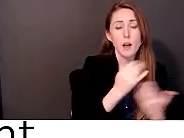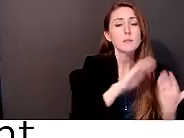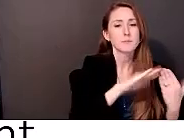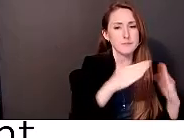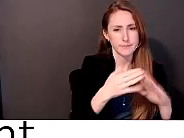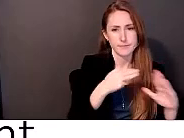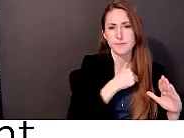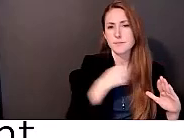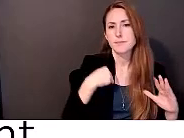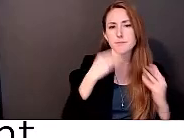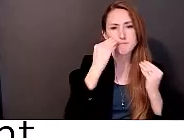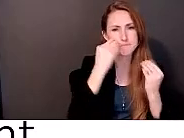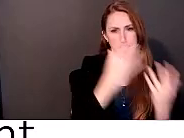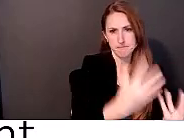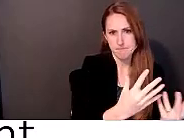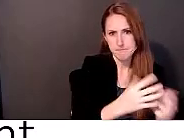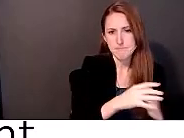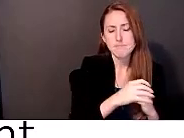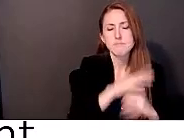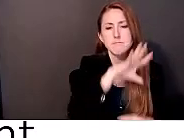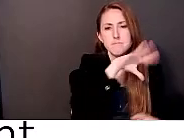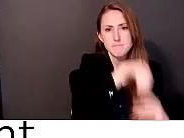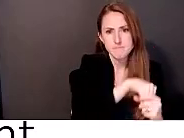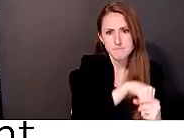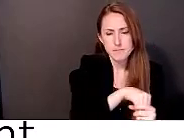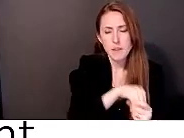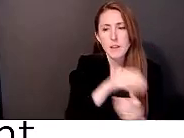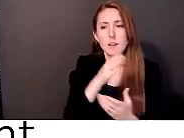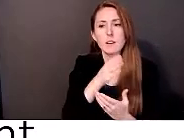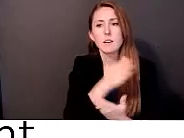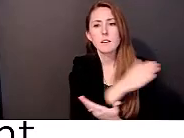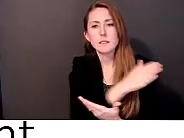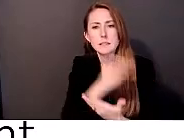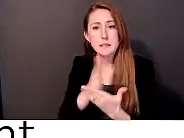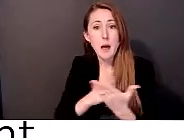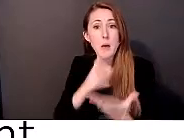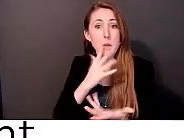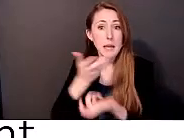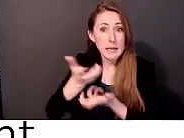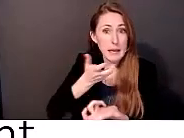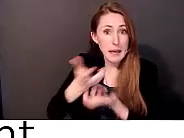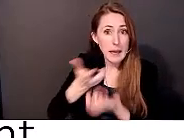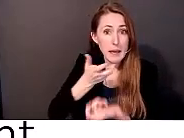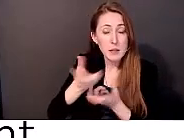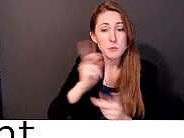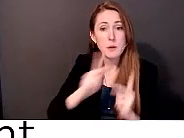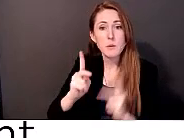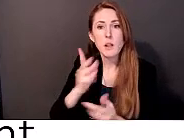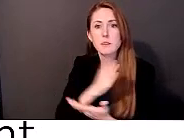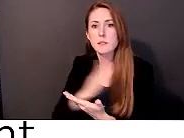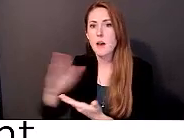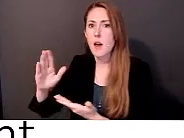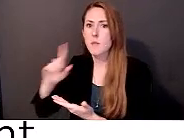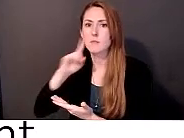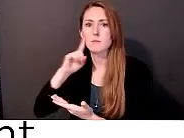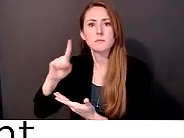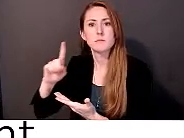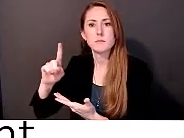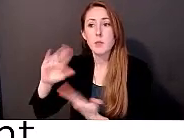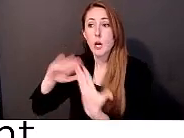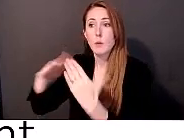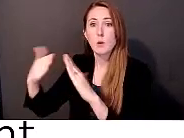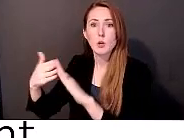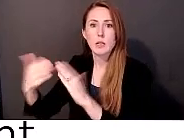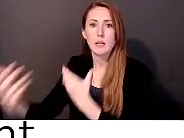with lived experience, some actually engage folks, and some are really participatory with folks being co-researchers, um,